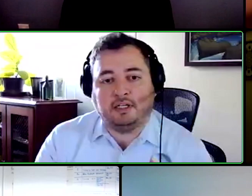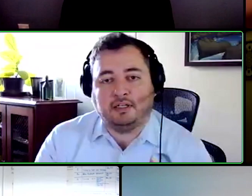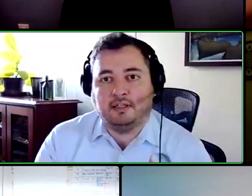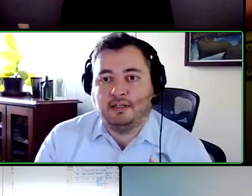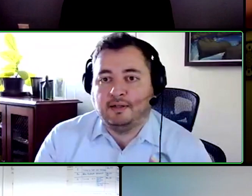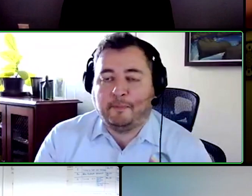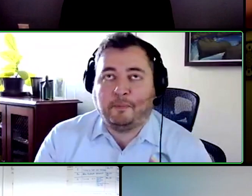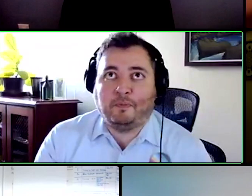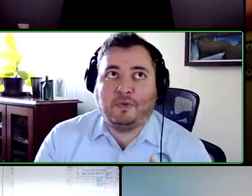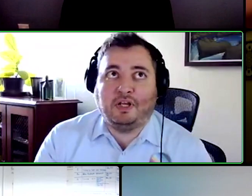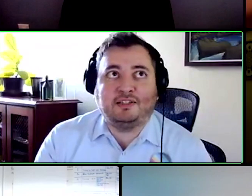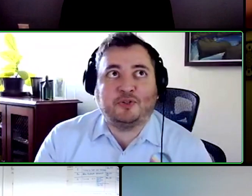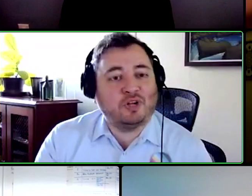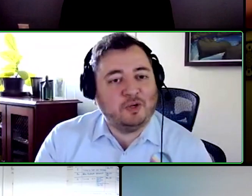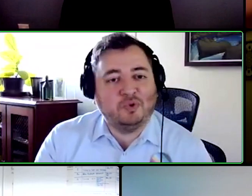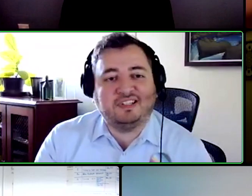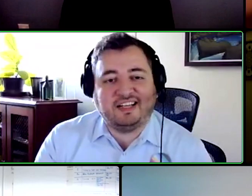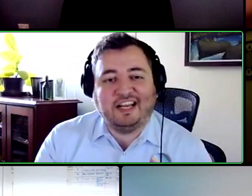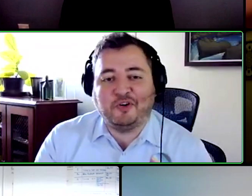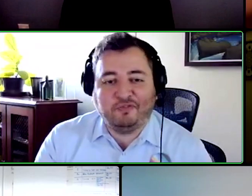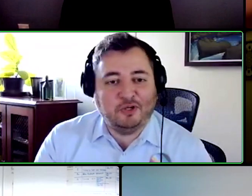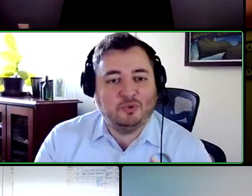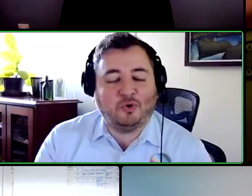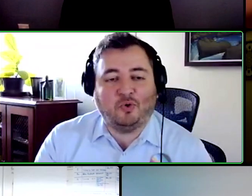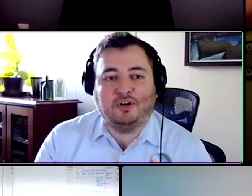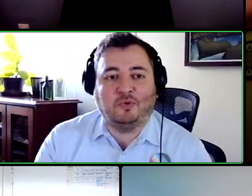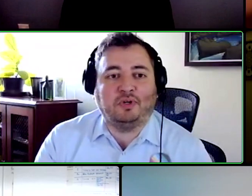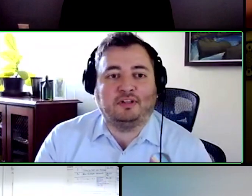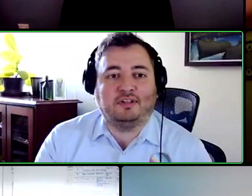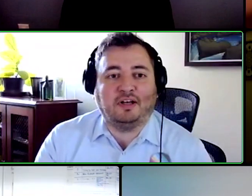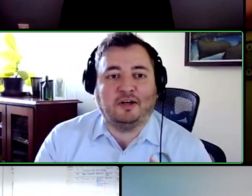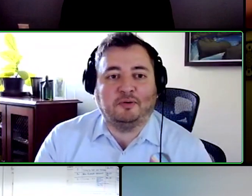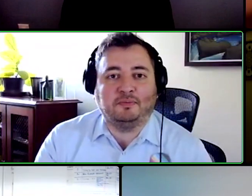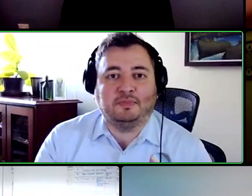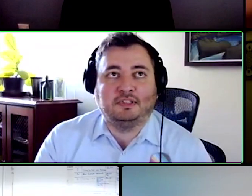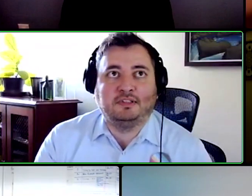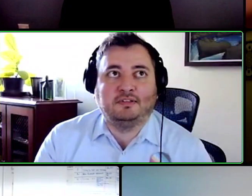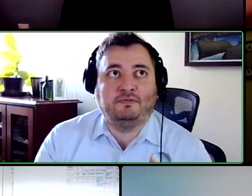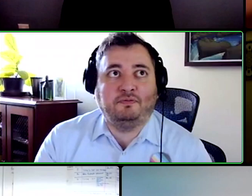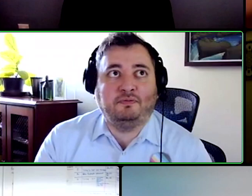valuable thing it's tricky with interviews or with